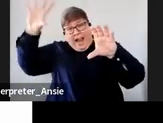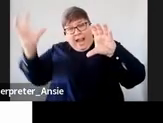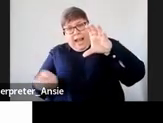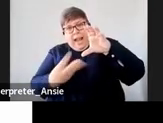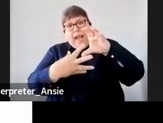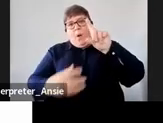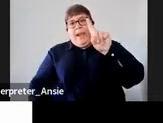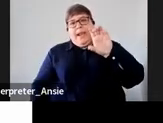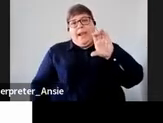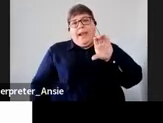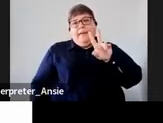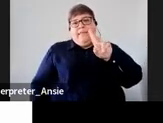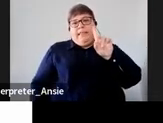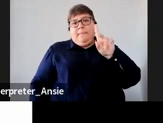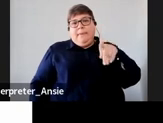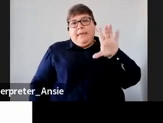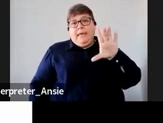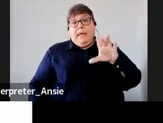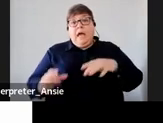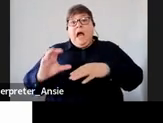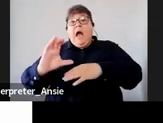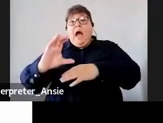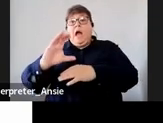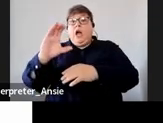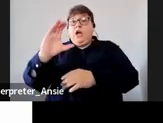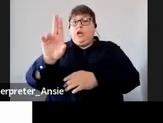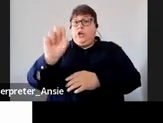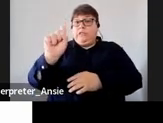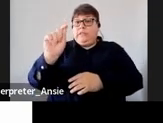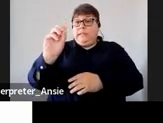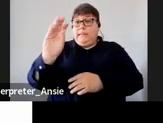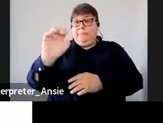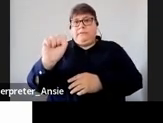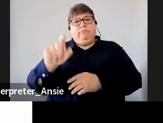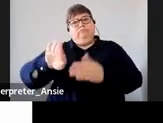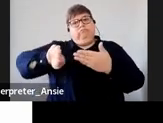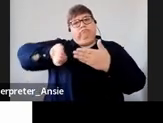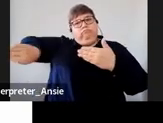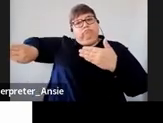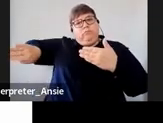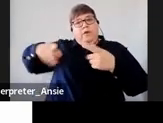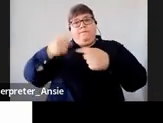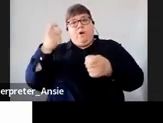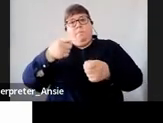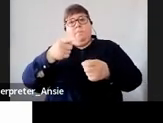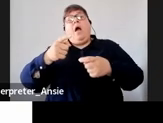customs at the moment so customs is excluded from voluntary disclosure program but any other tax